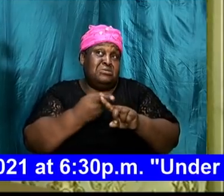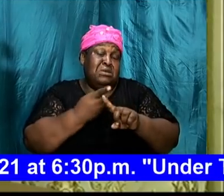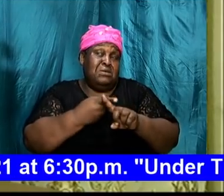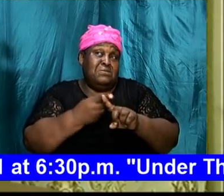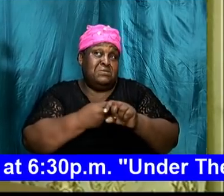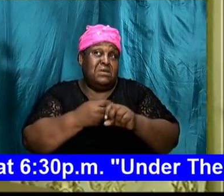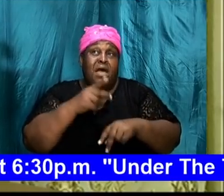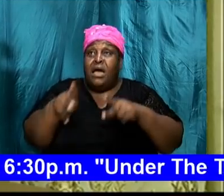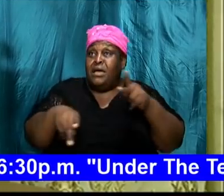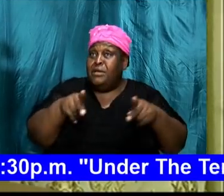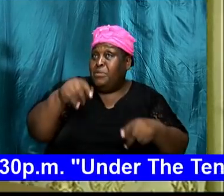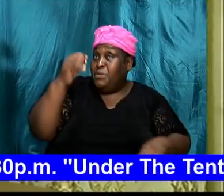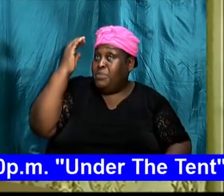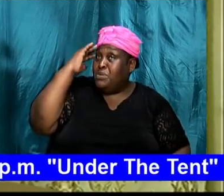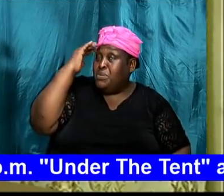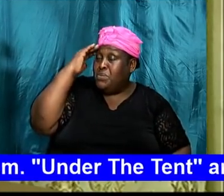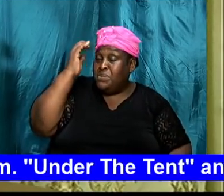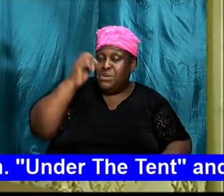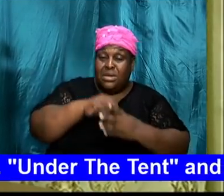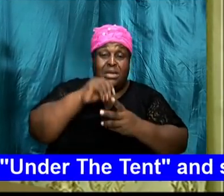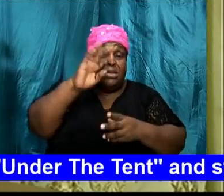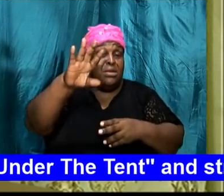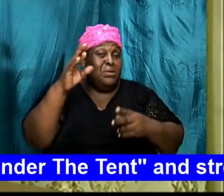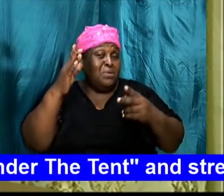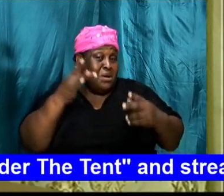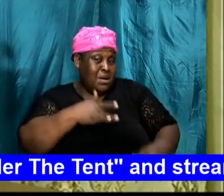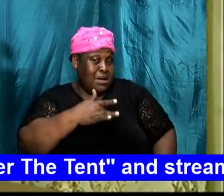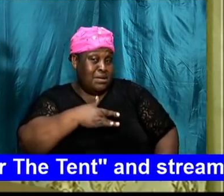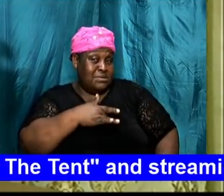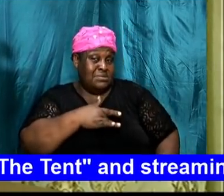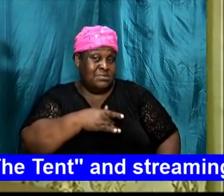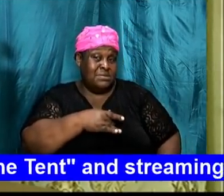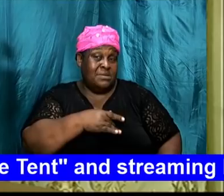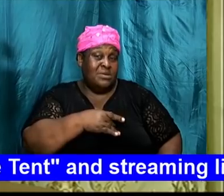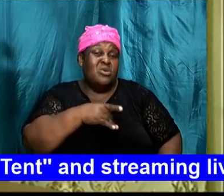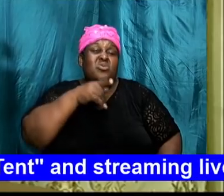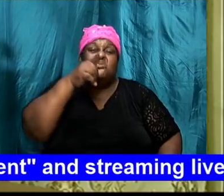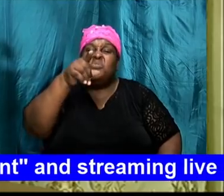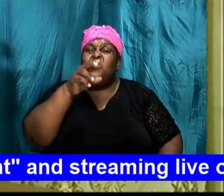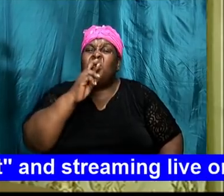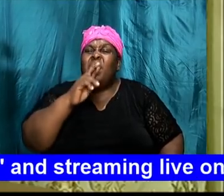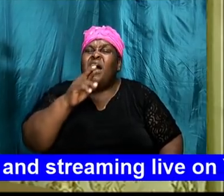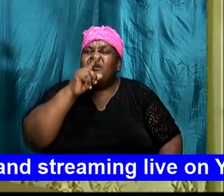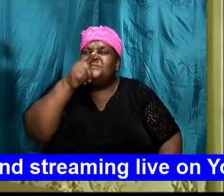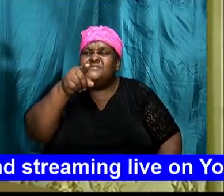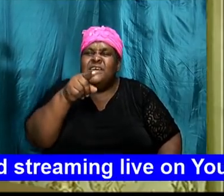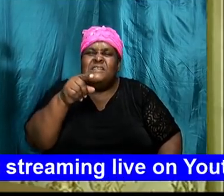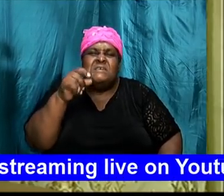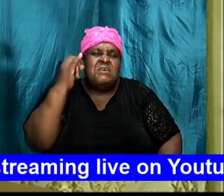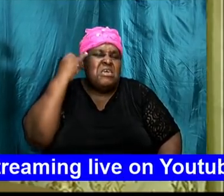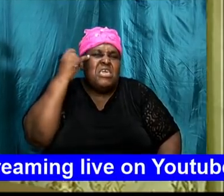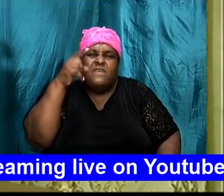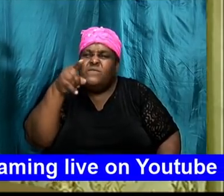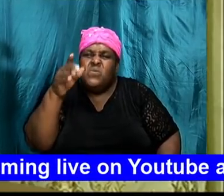and know in your heart holy ghost you are saying if you didn't know